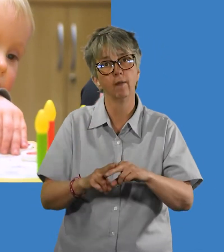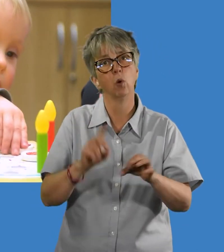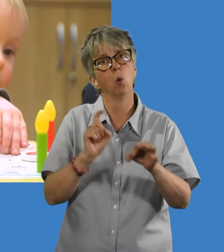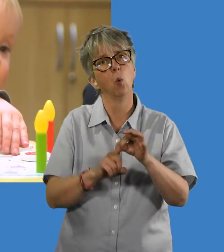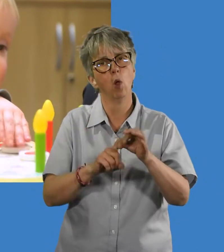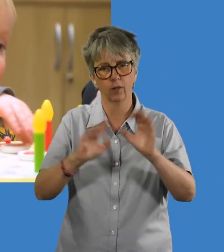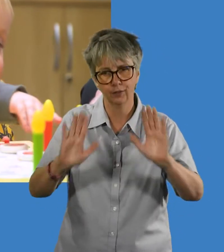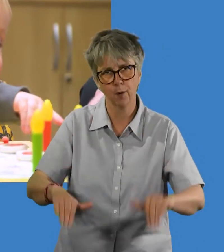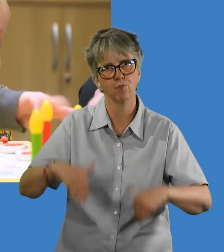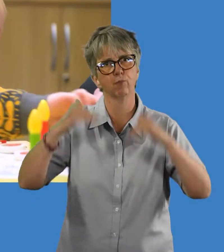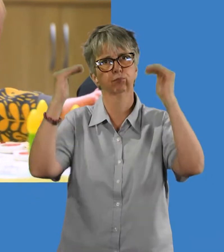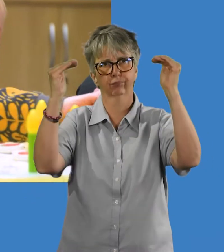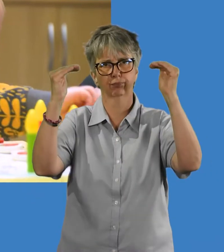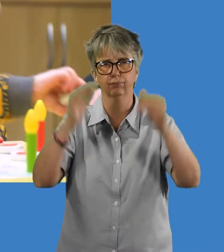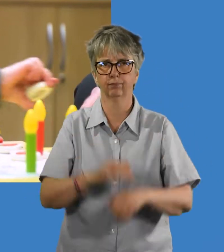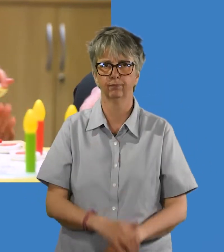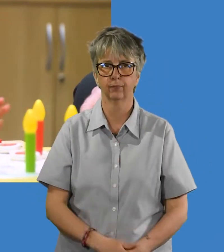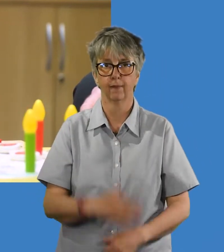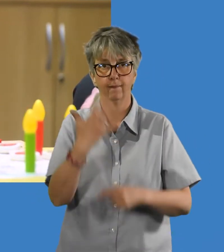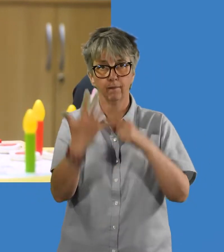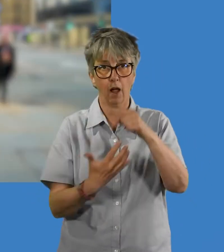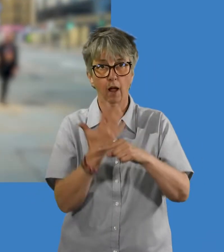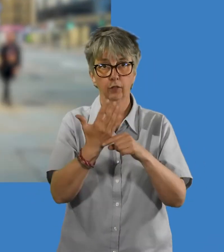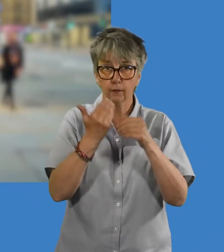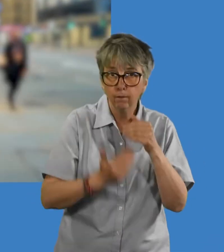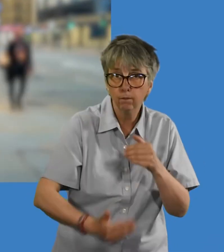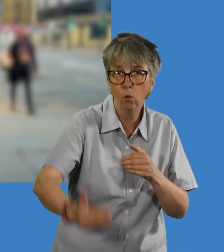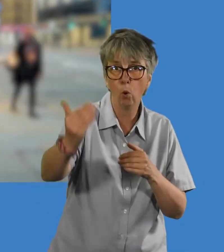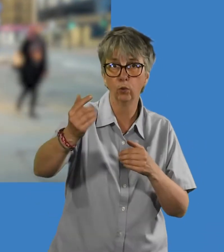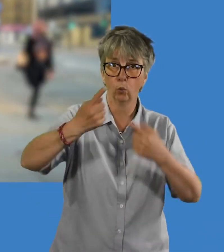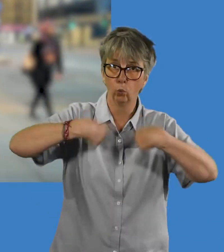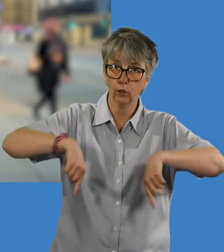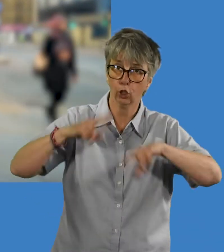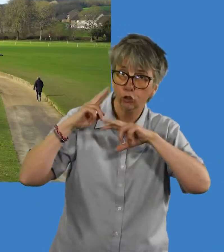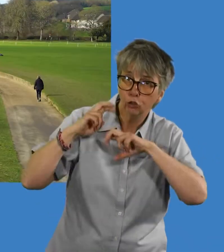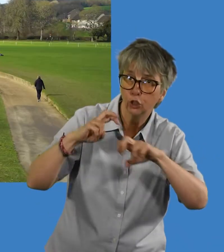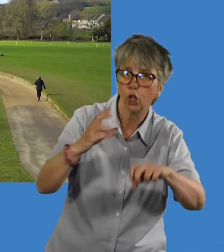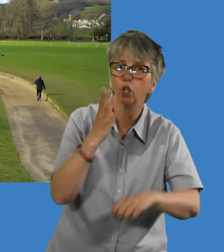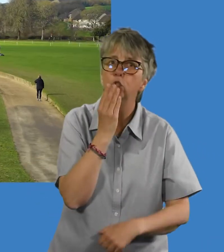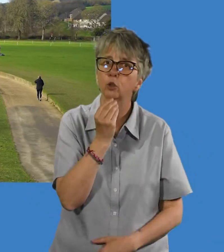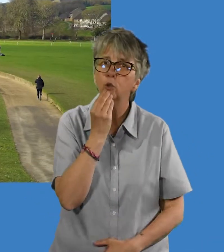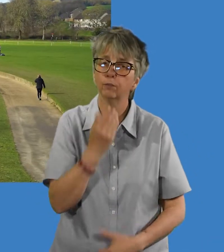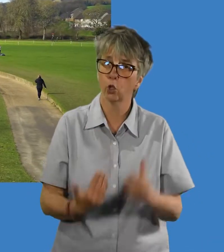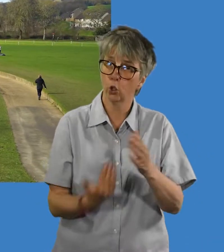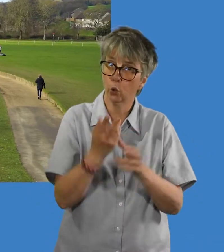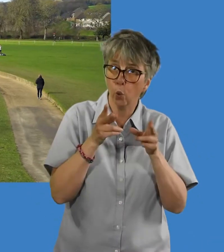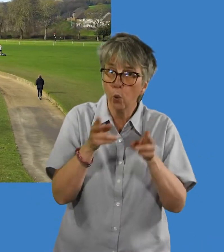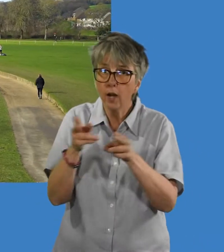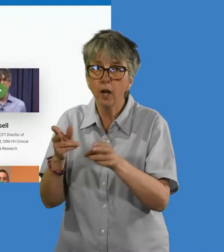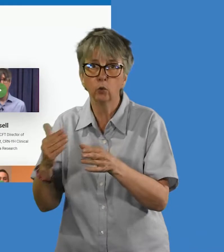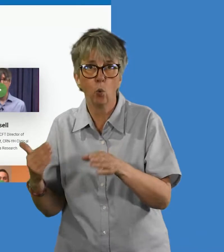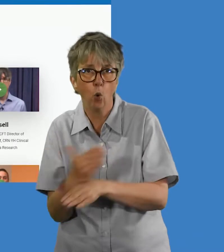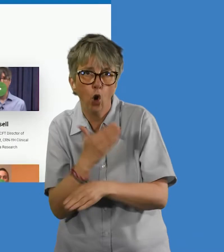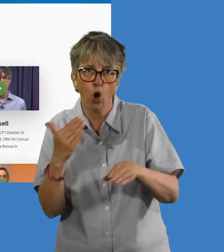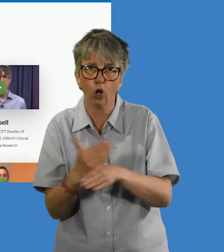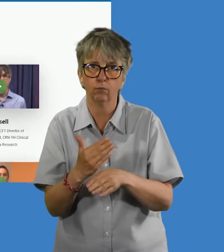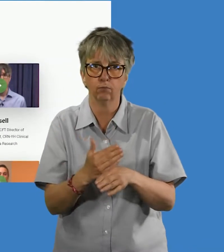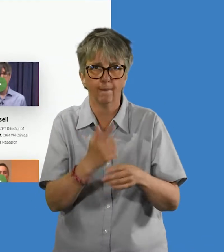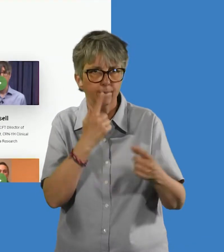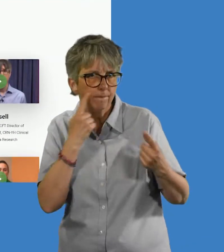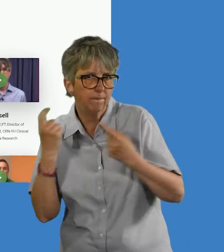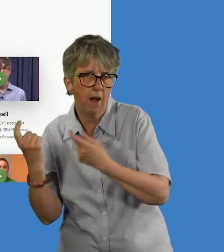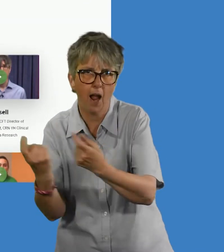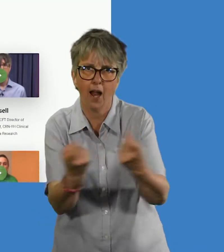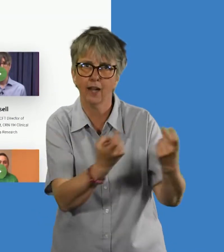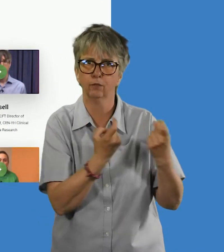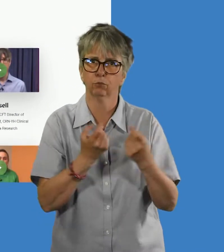even more, always looking for new ways of working which will benefit people living in the city and across the district. And we also want